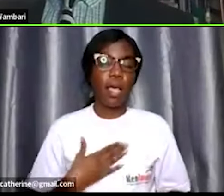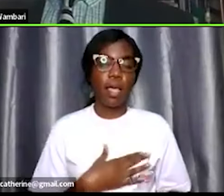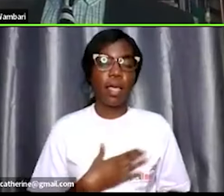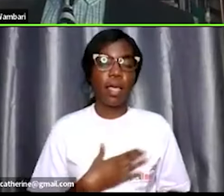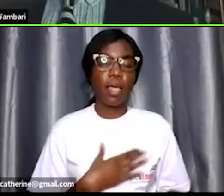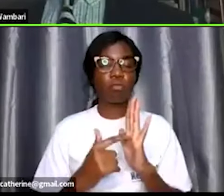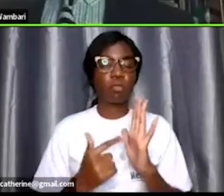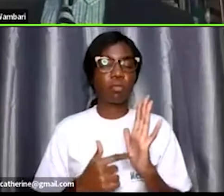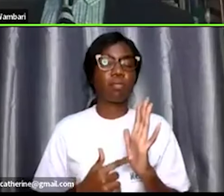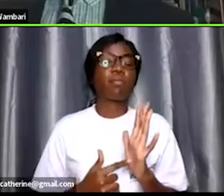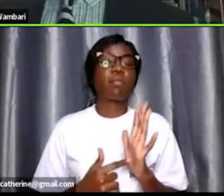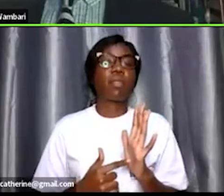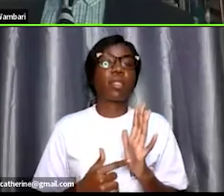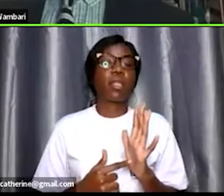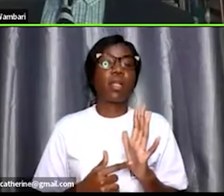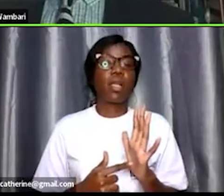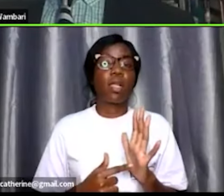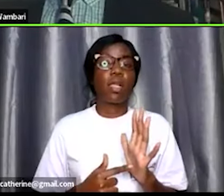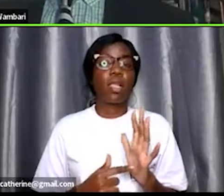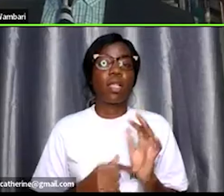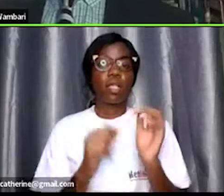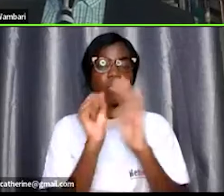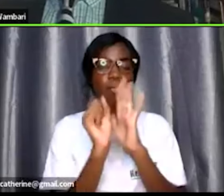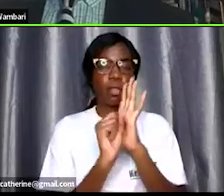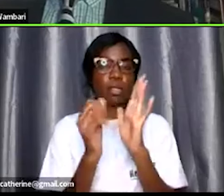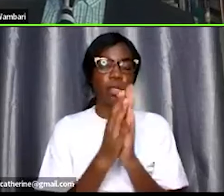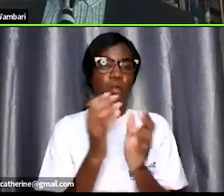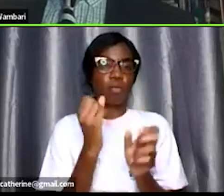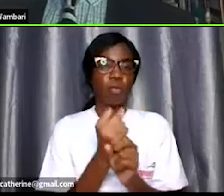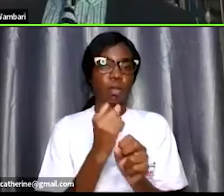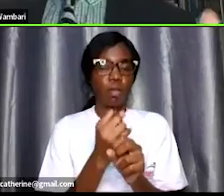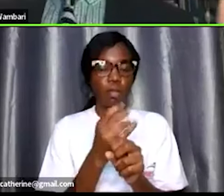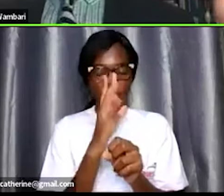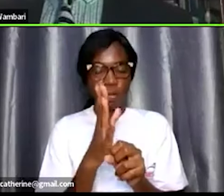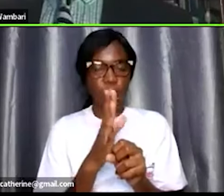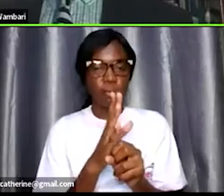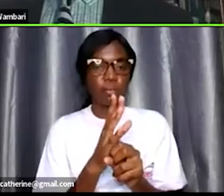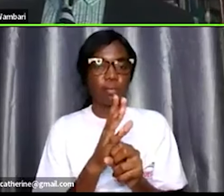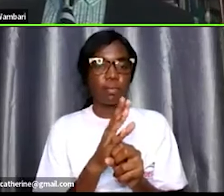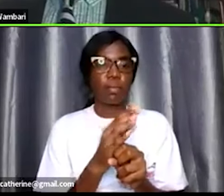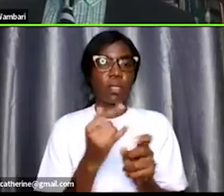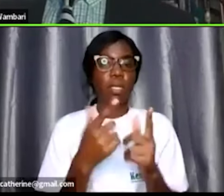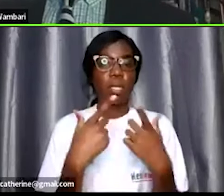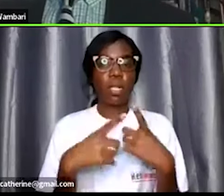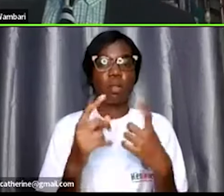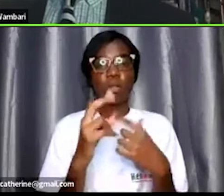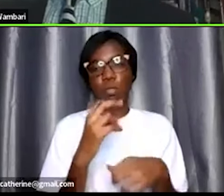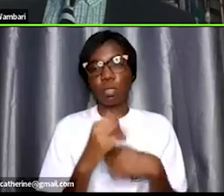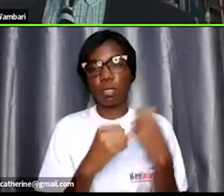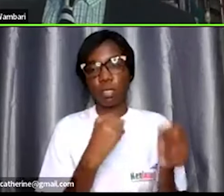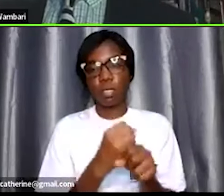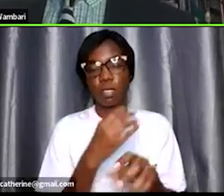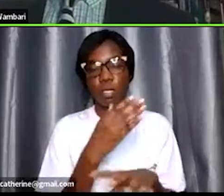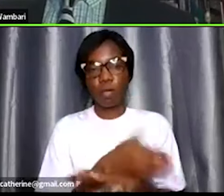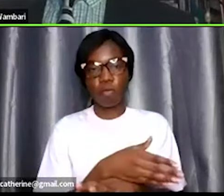uh that they can uh work and study um uh they are out two years after they graduate in fact even